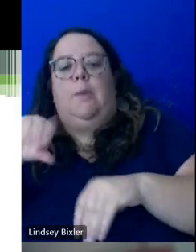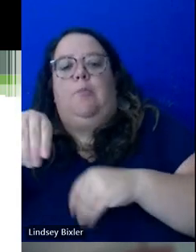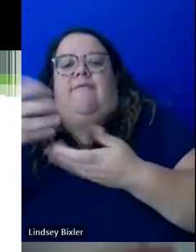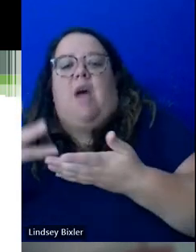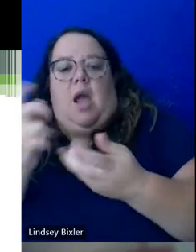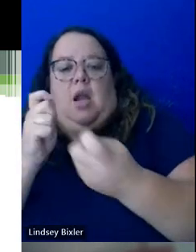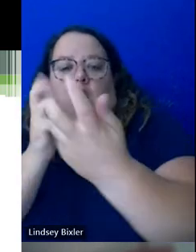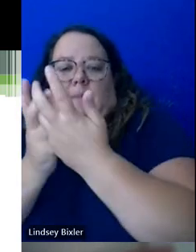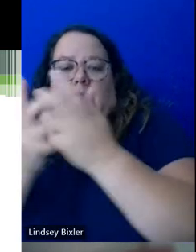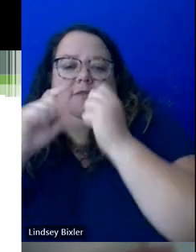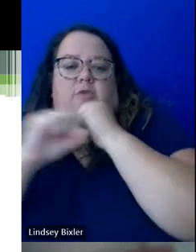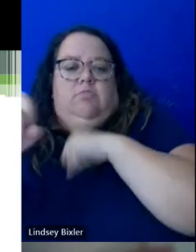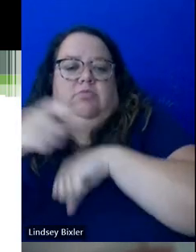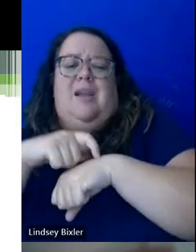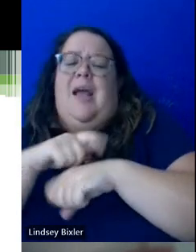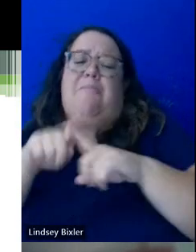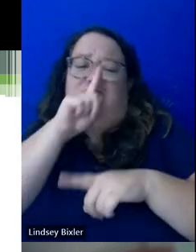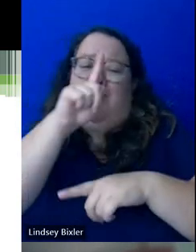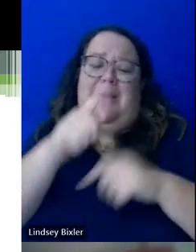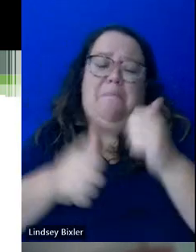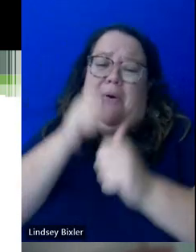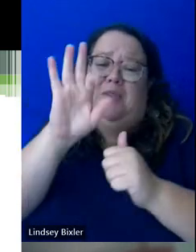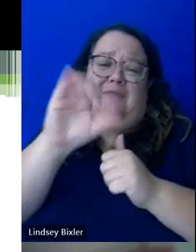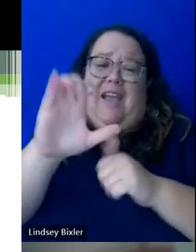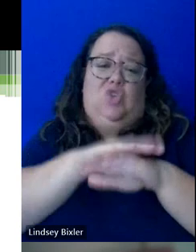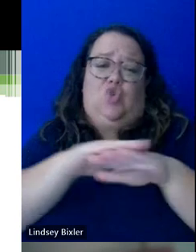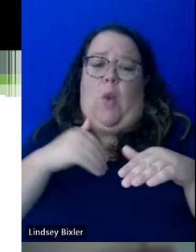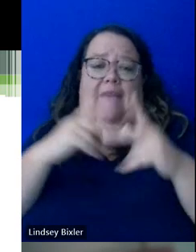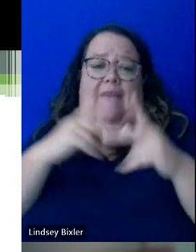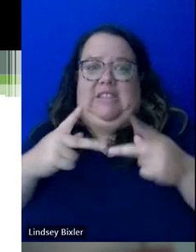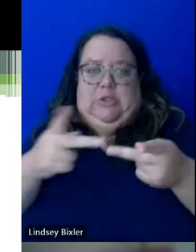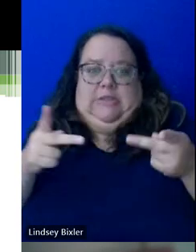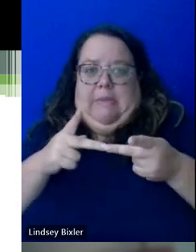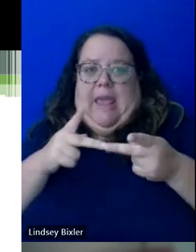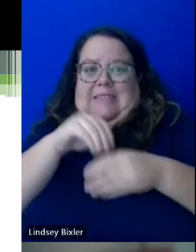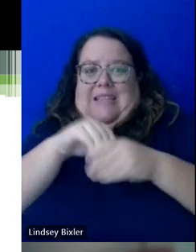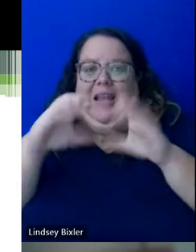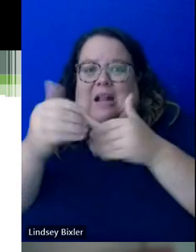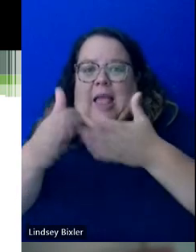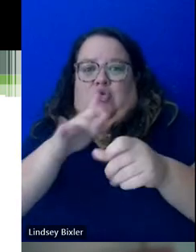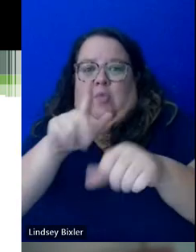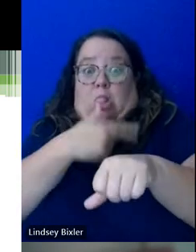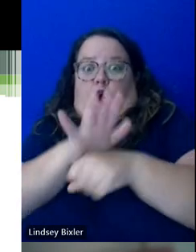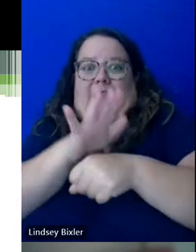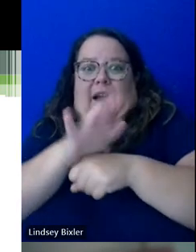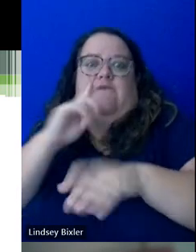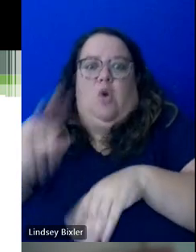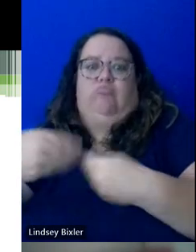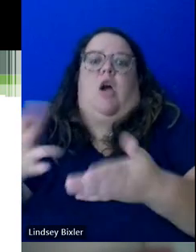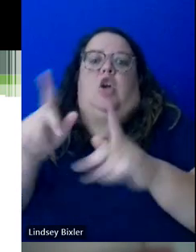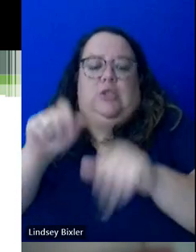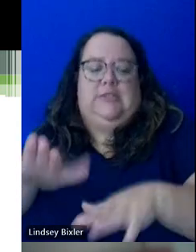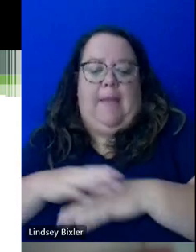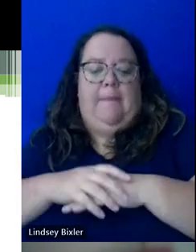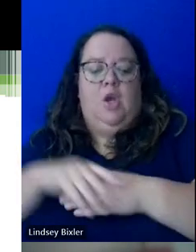well, but the reality is most faculty don't have the physical space in the classroom long enough to be able to proctor that exam. And so, students